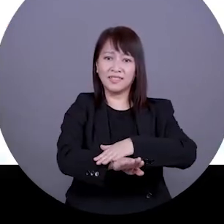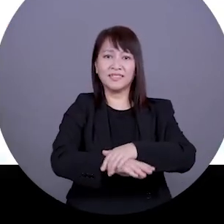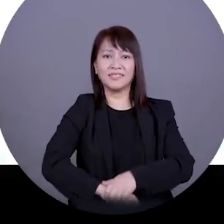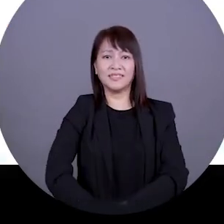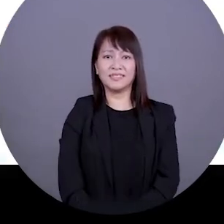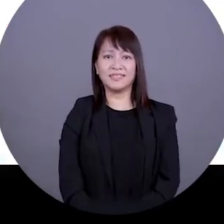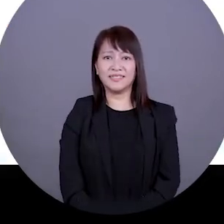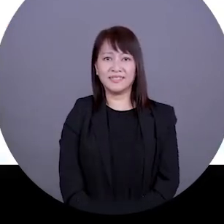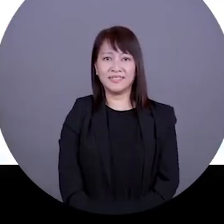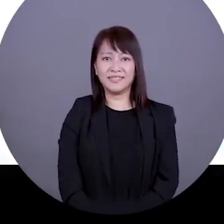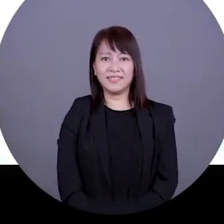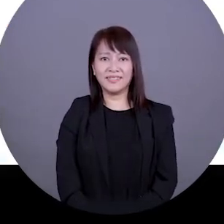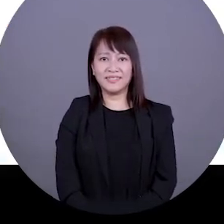anywhere, beyond distance.